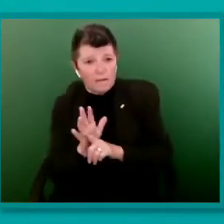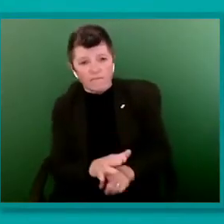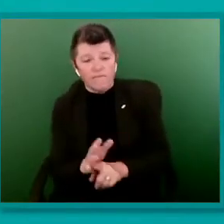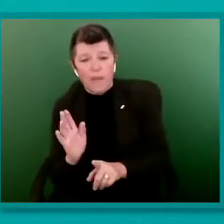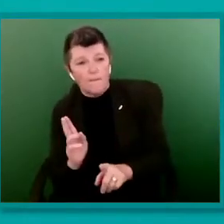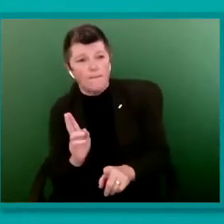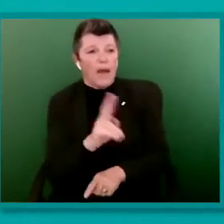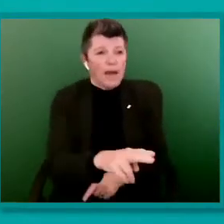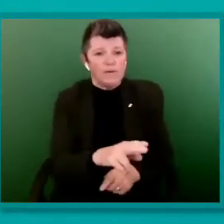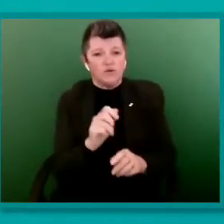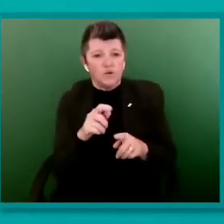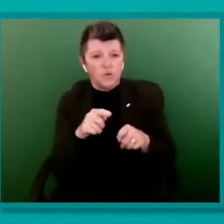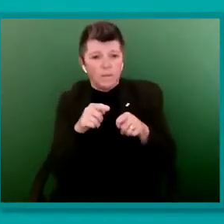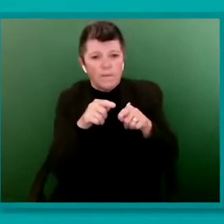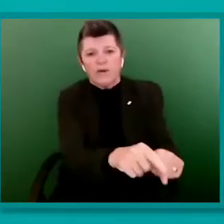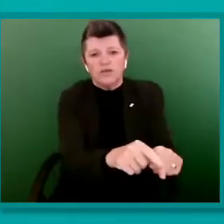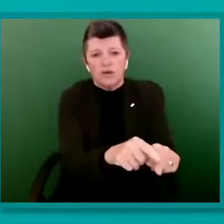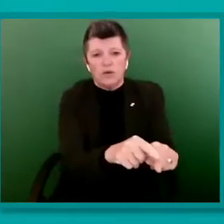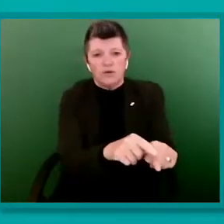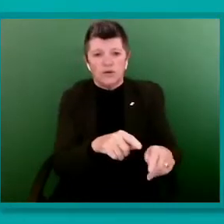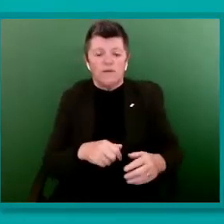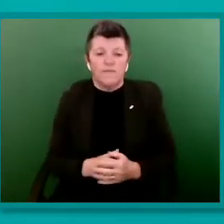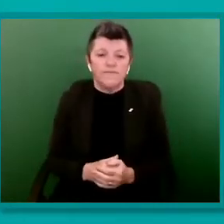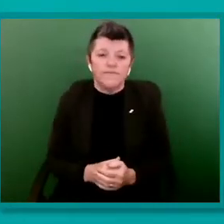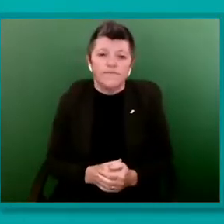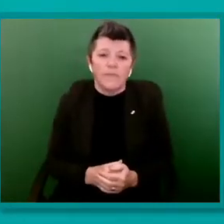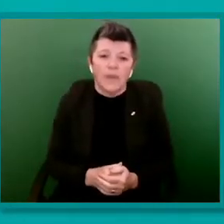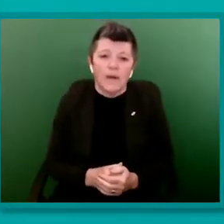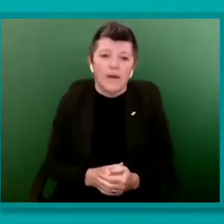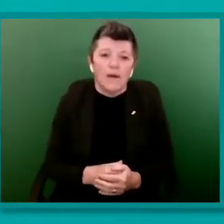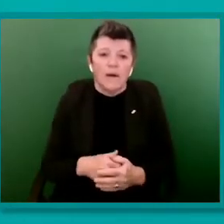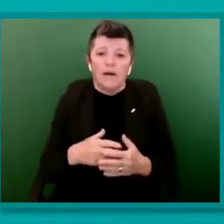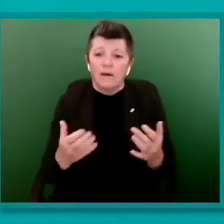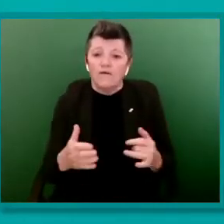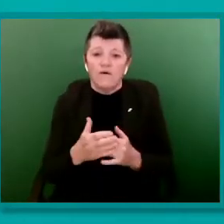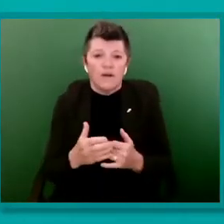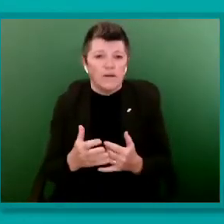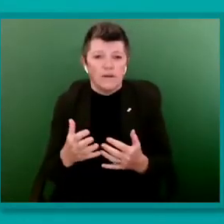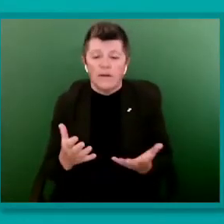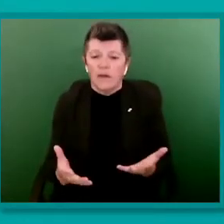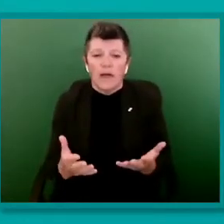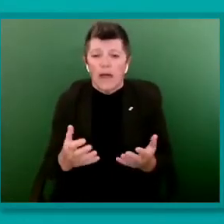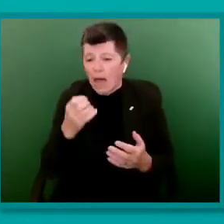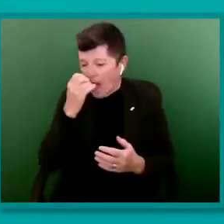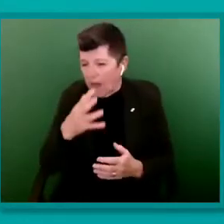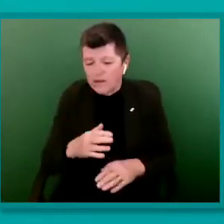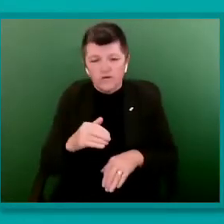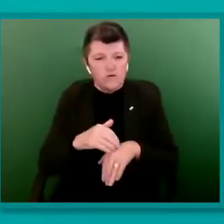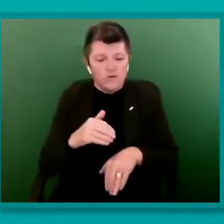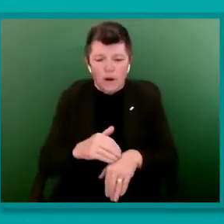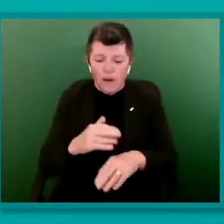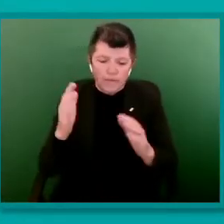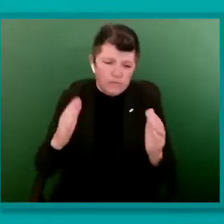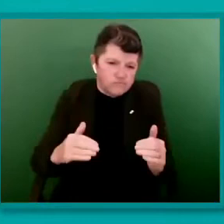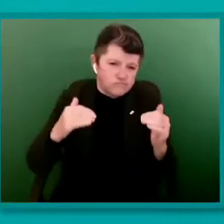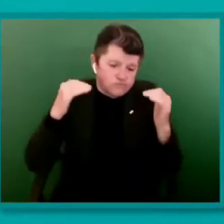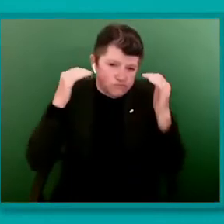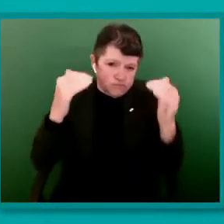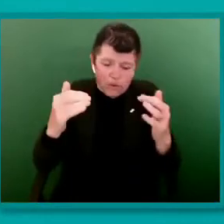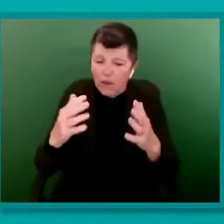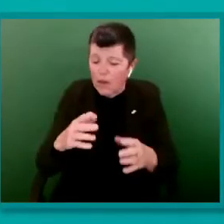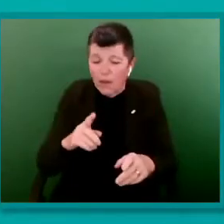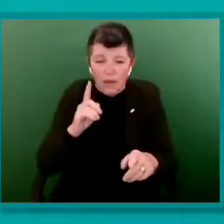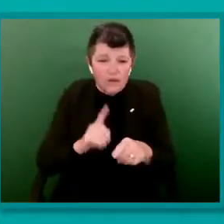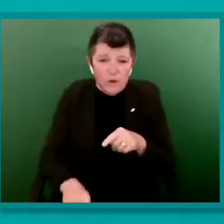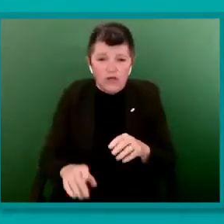Finally, we are seeing an alarming rise in LGBT hate crime, including online, something that I've